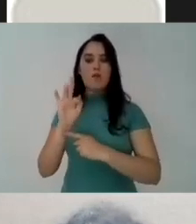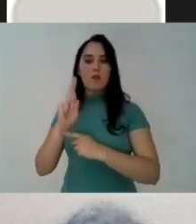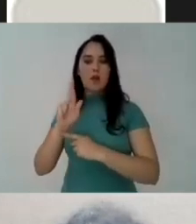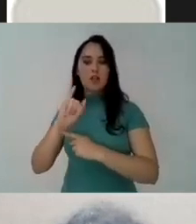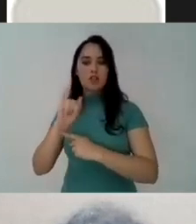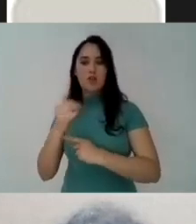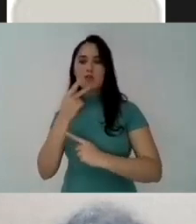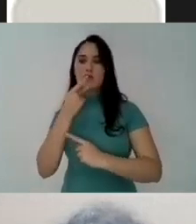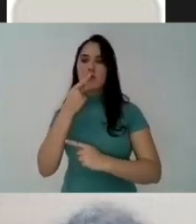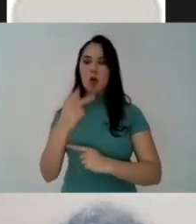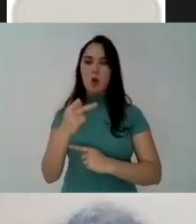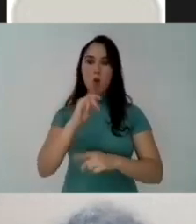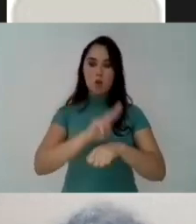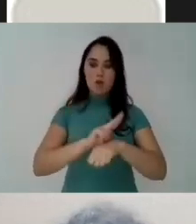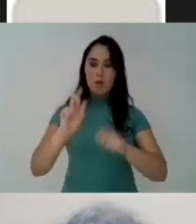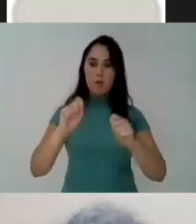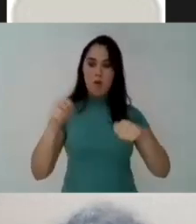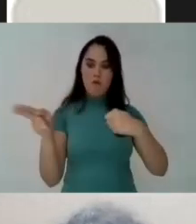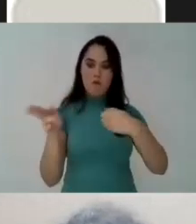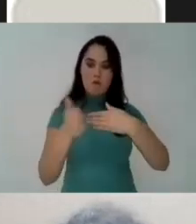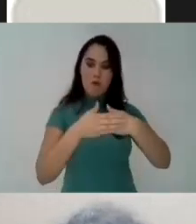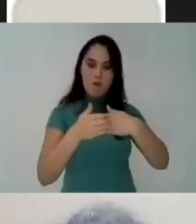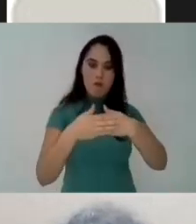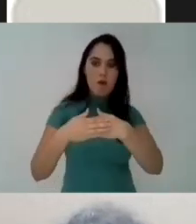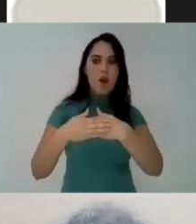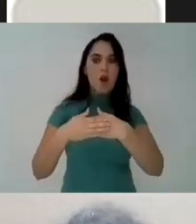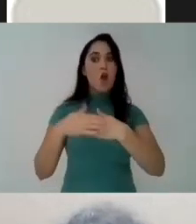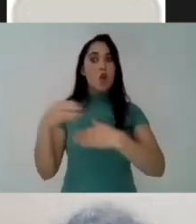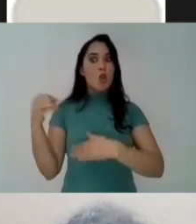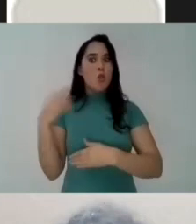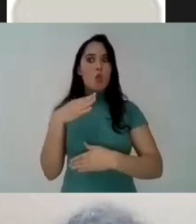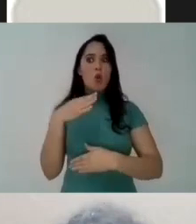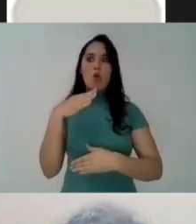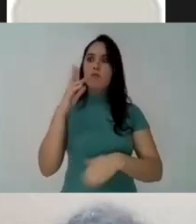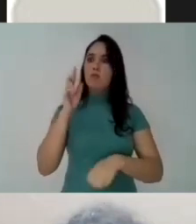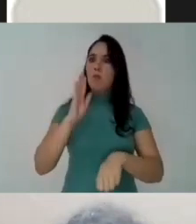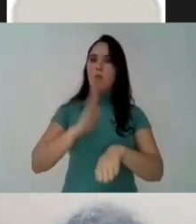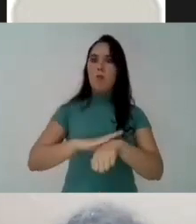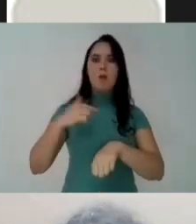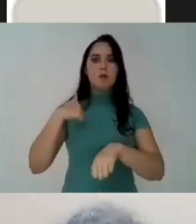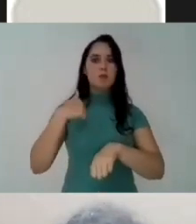but we have a unified representation